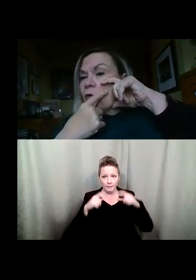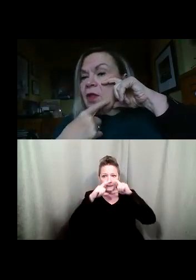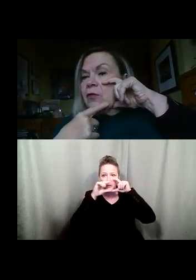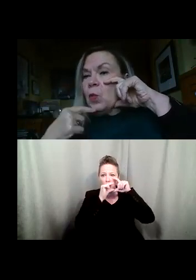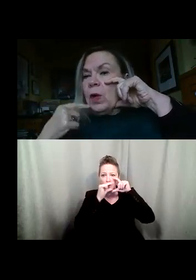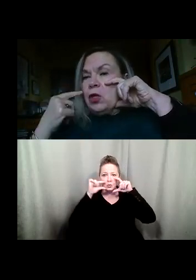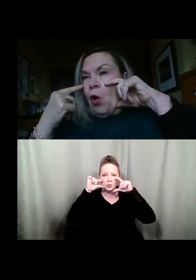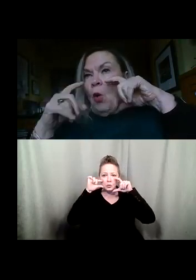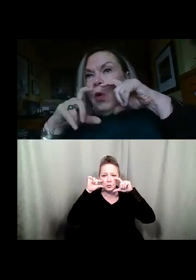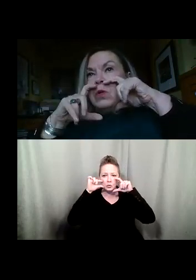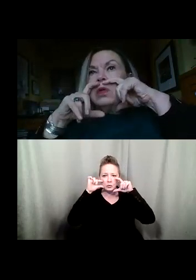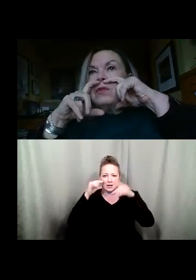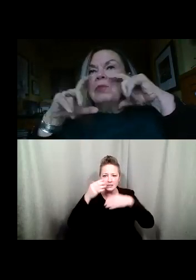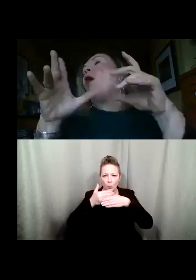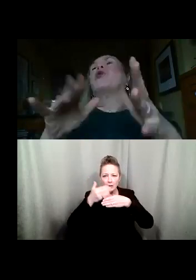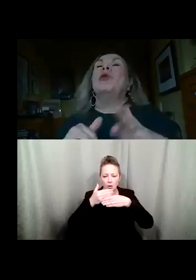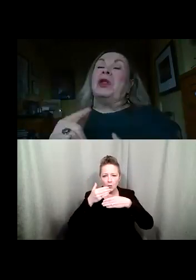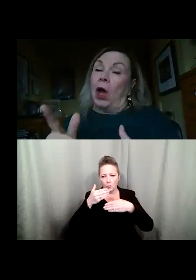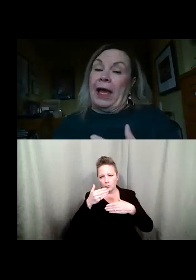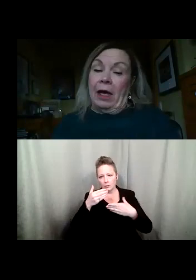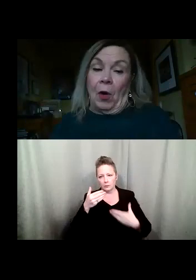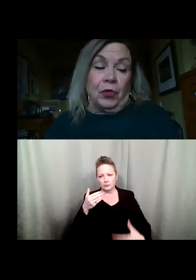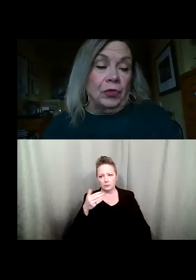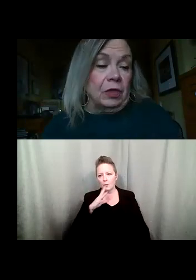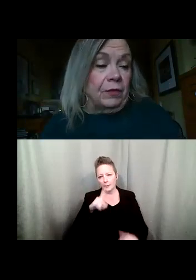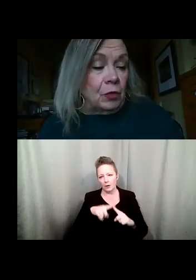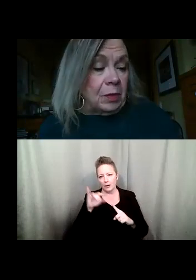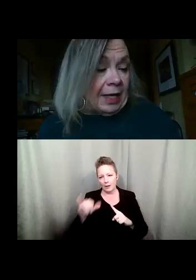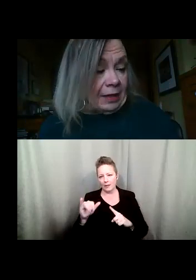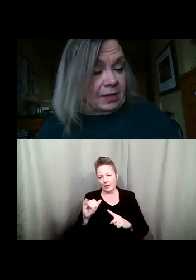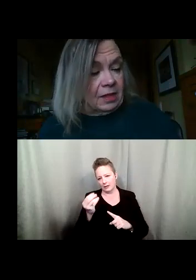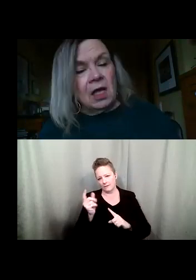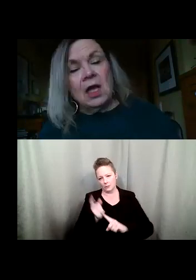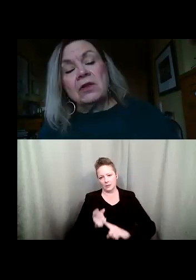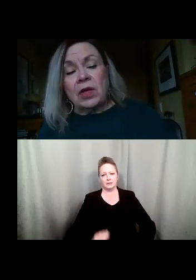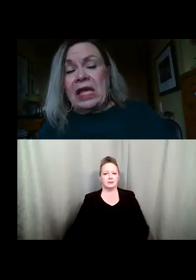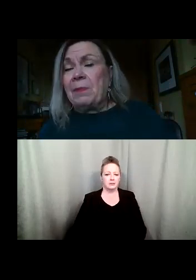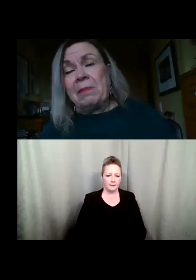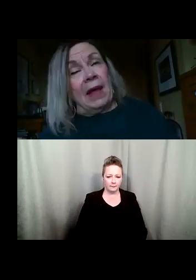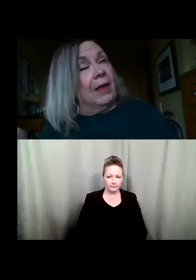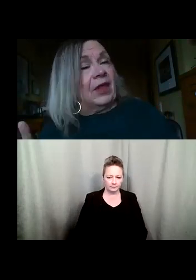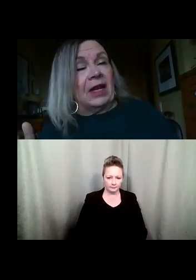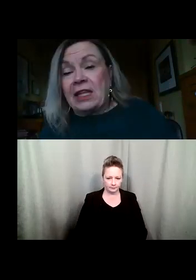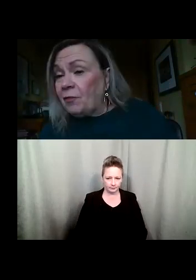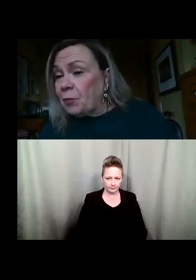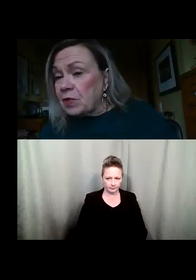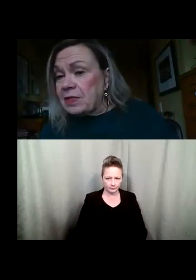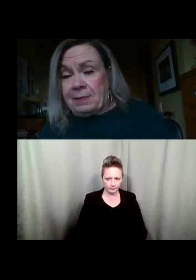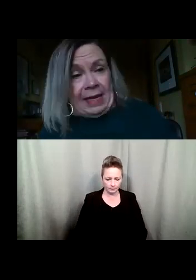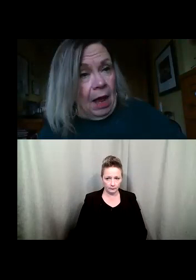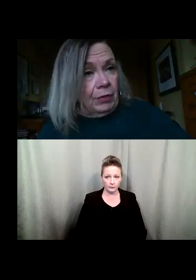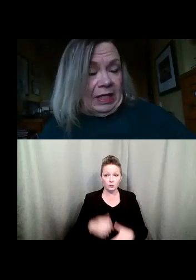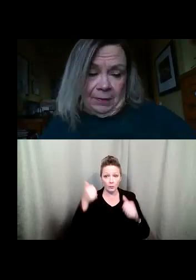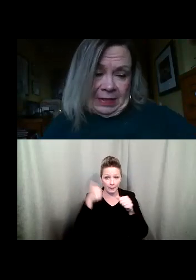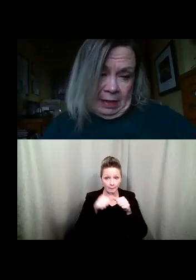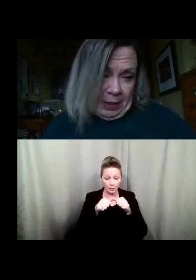So if there's a window, mouth, we'll be talking about those in a few minutes. So keep in mind that a deaf person